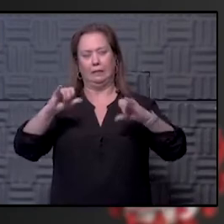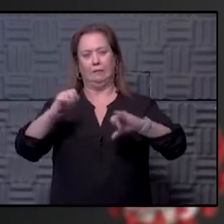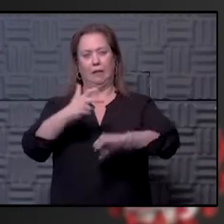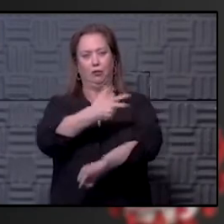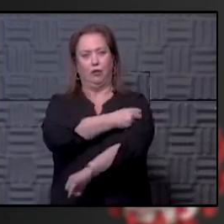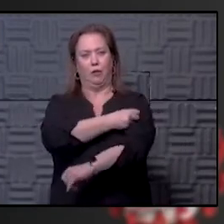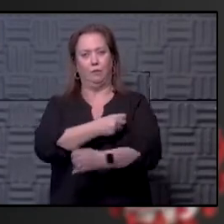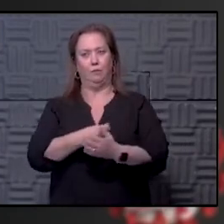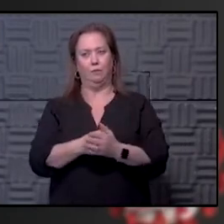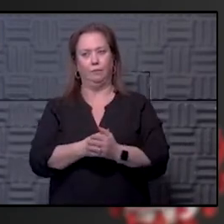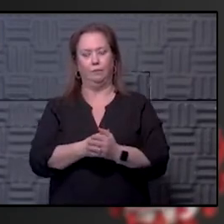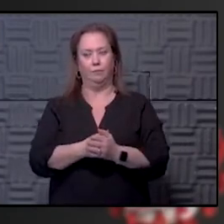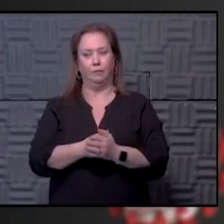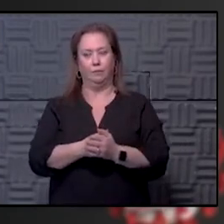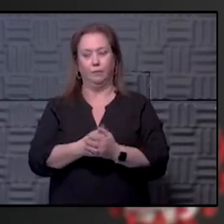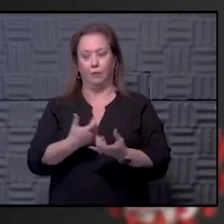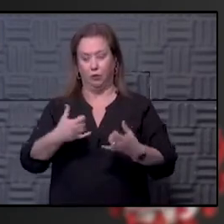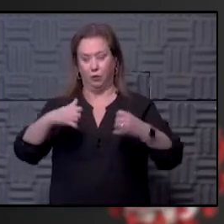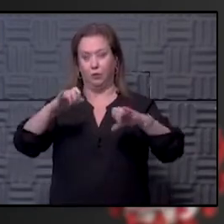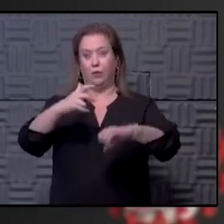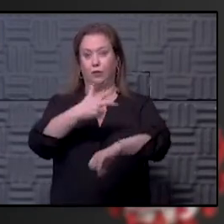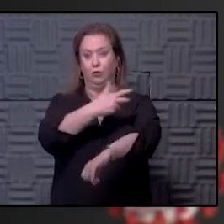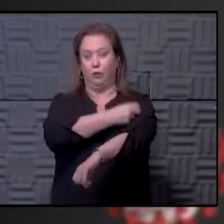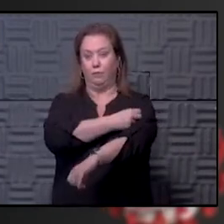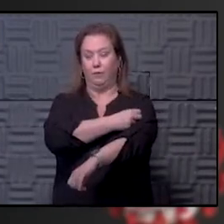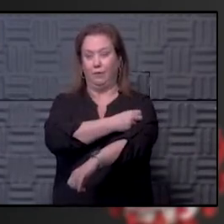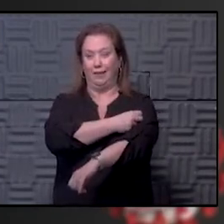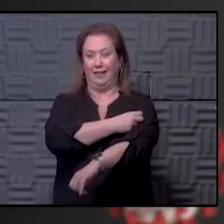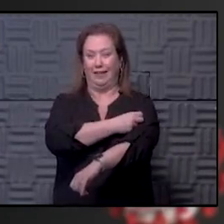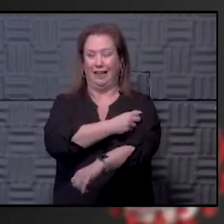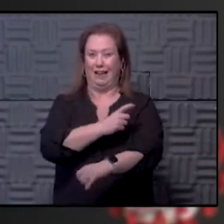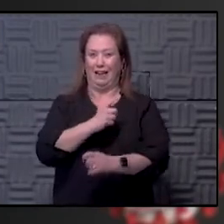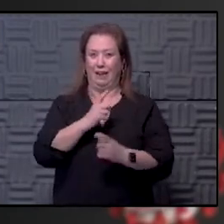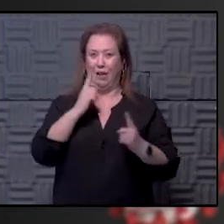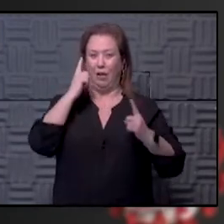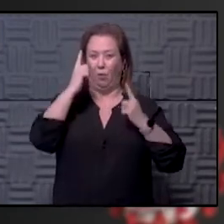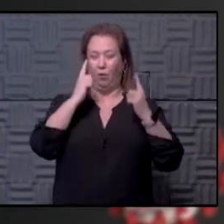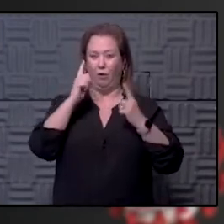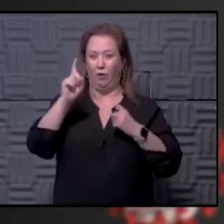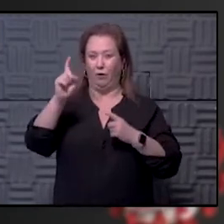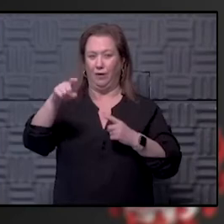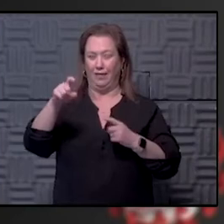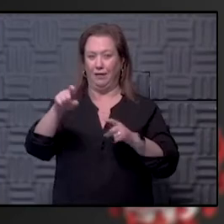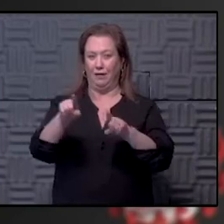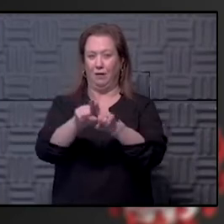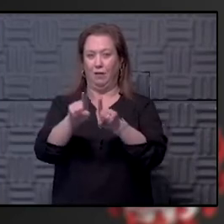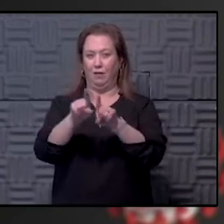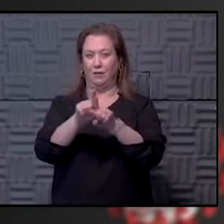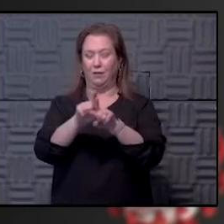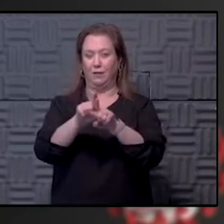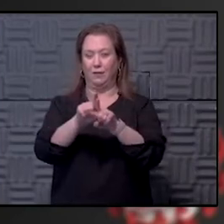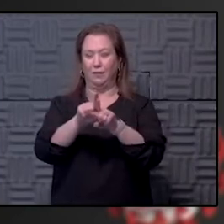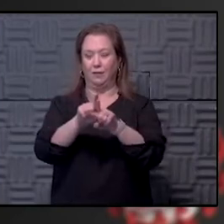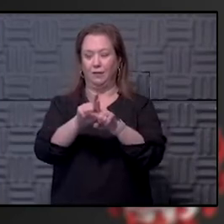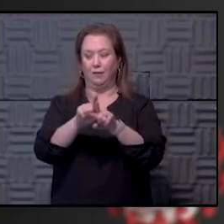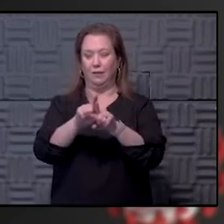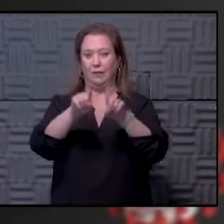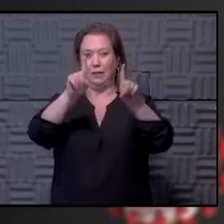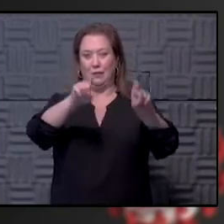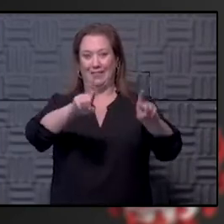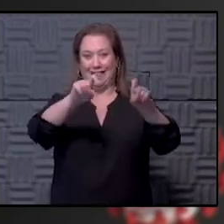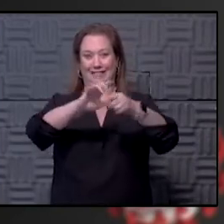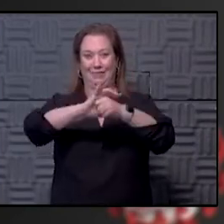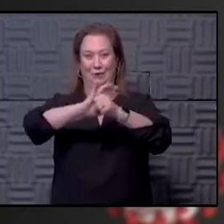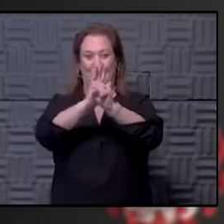shot? So, yeah, you can still get your shot. I would almost wonder if it's necessary for you to also get your test done.